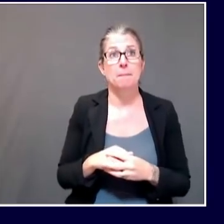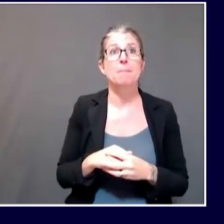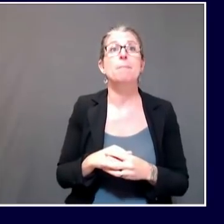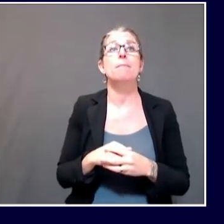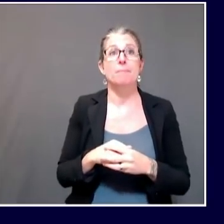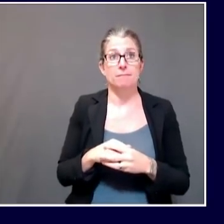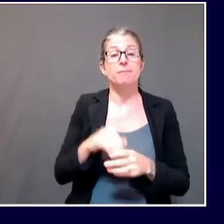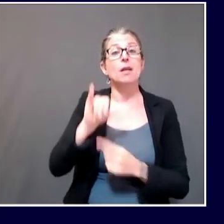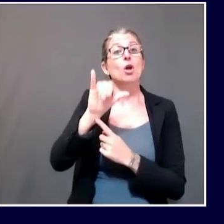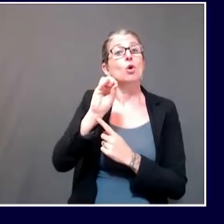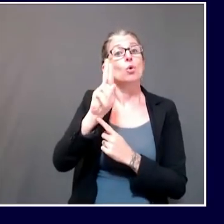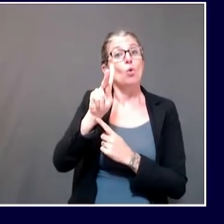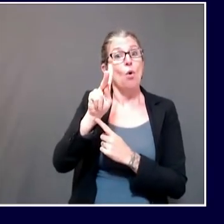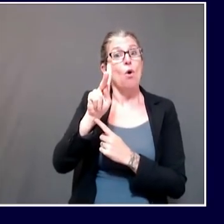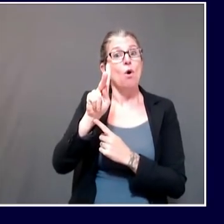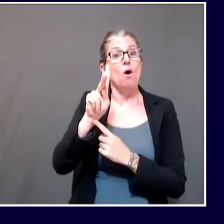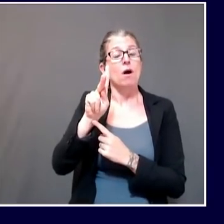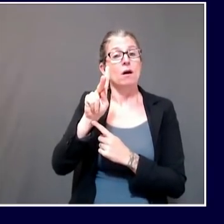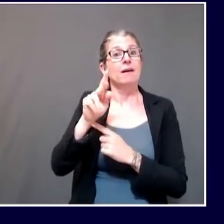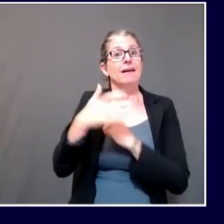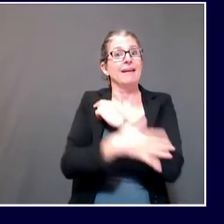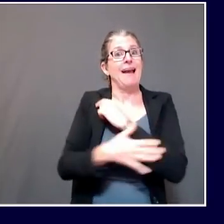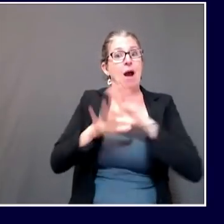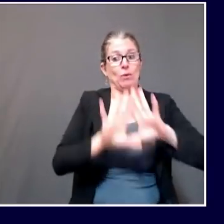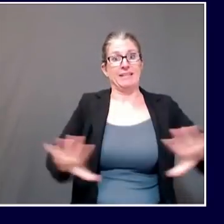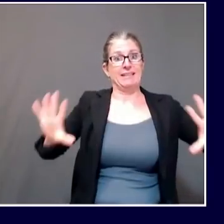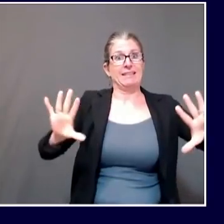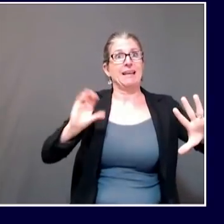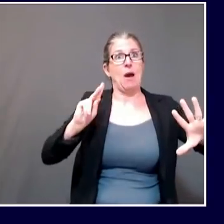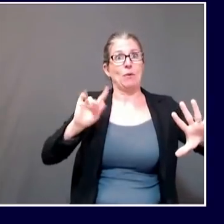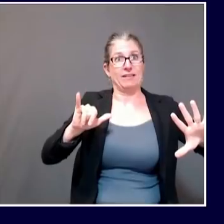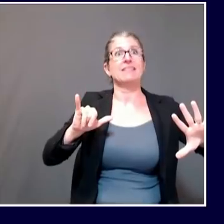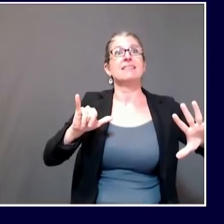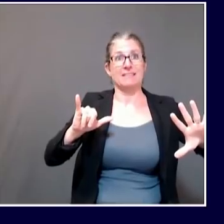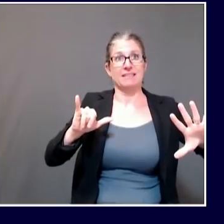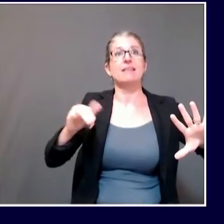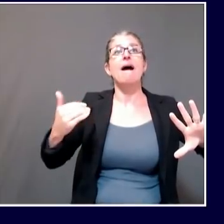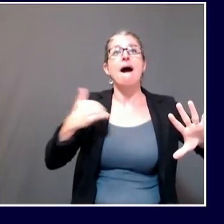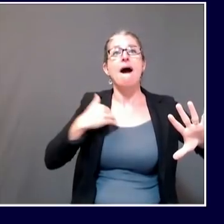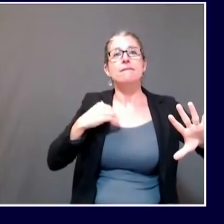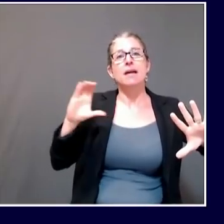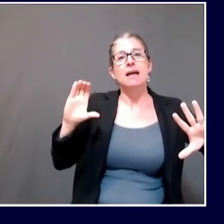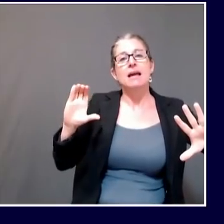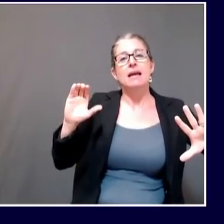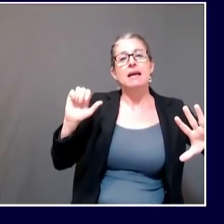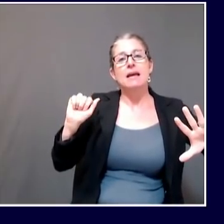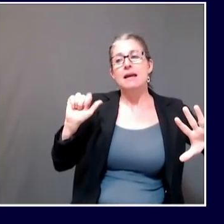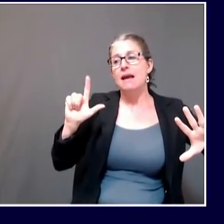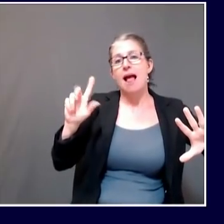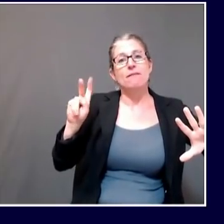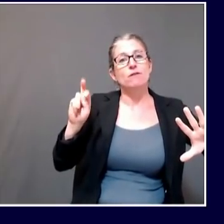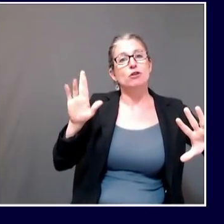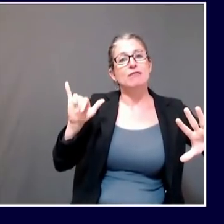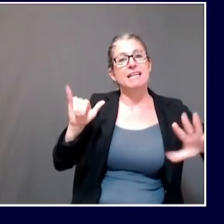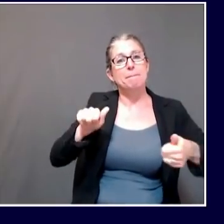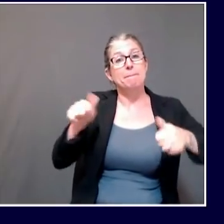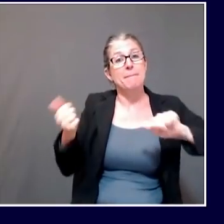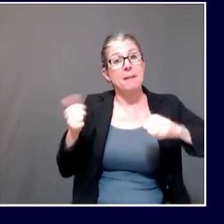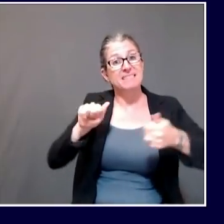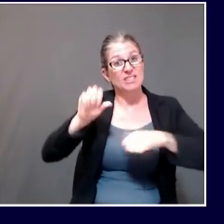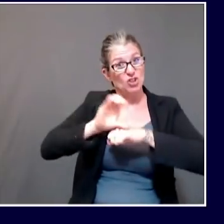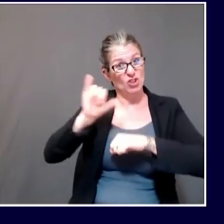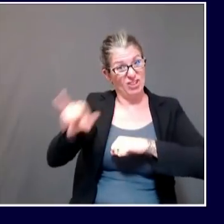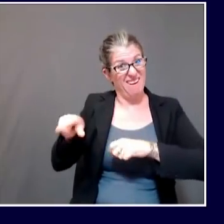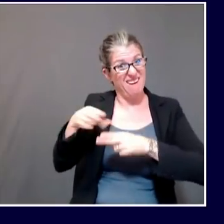Baptist Church in Sanford, where there remain five cases of COVID-19 associated with that church.